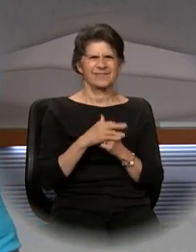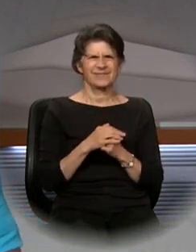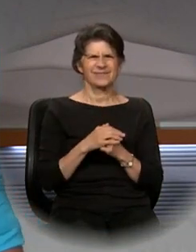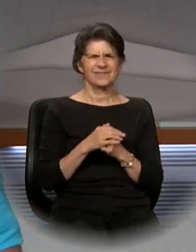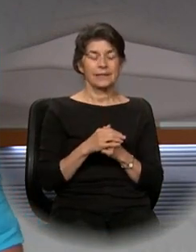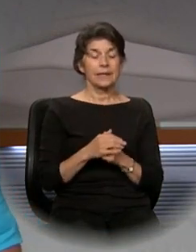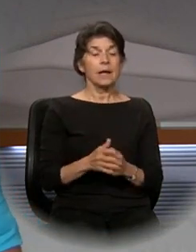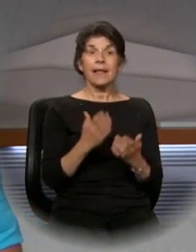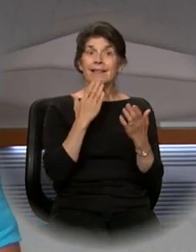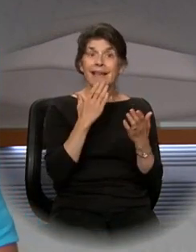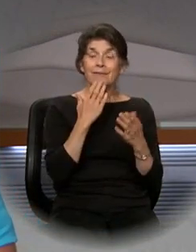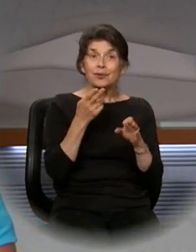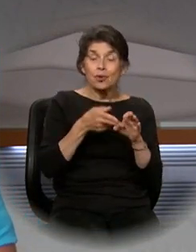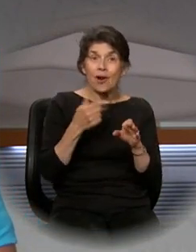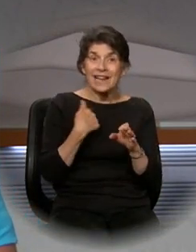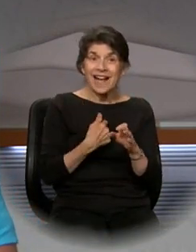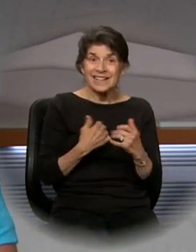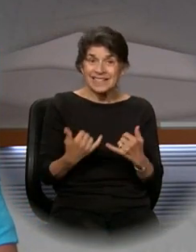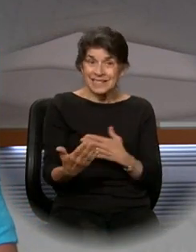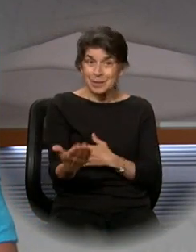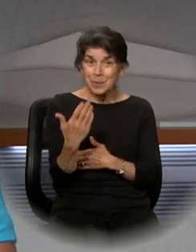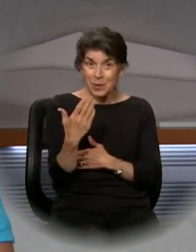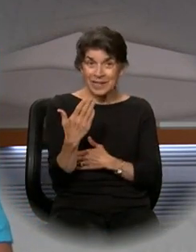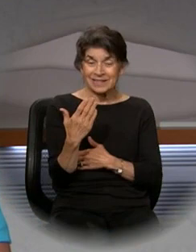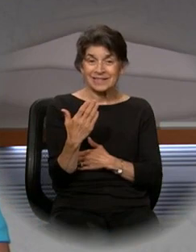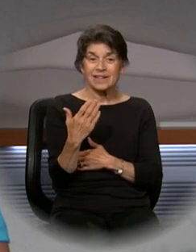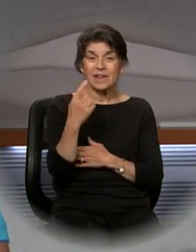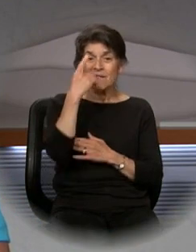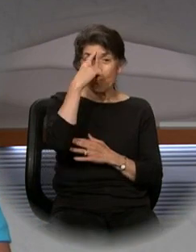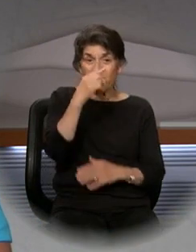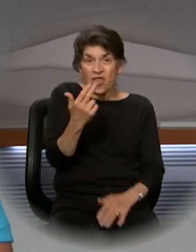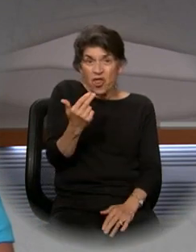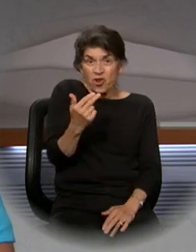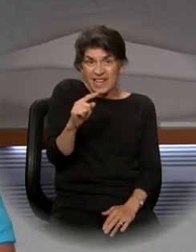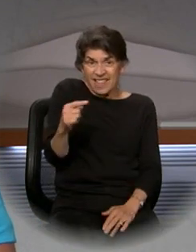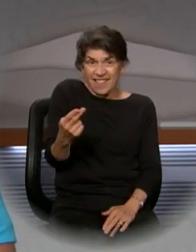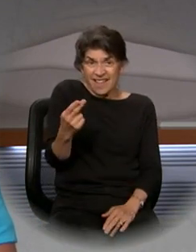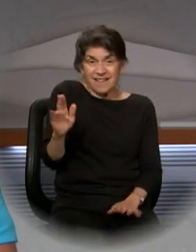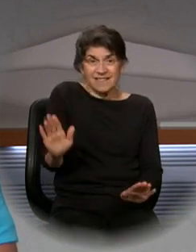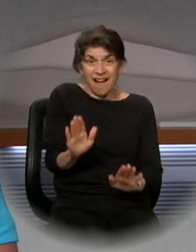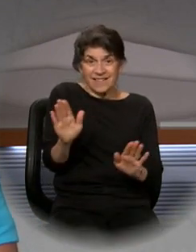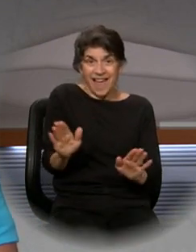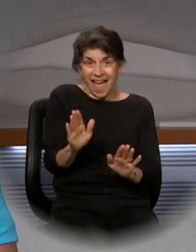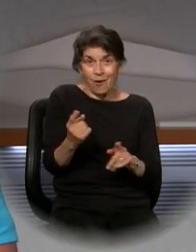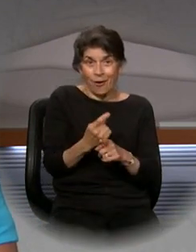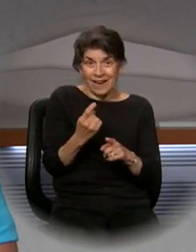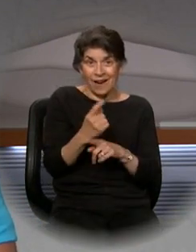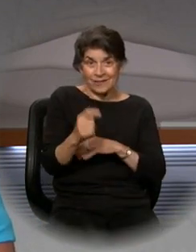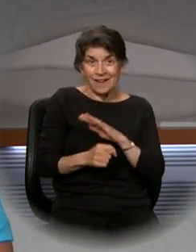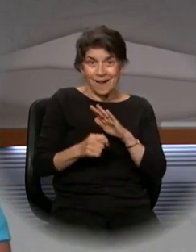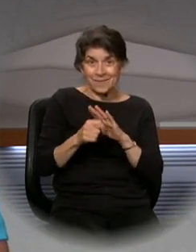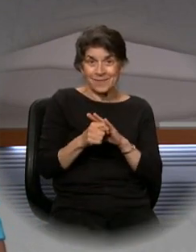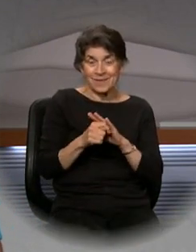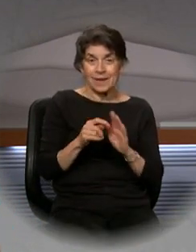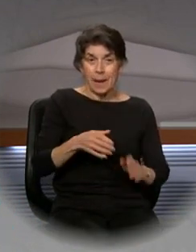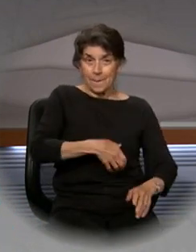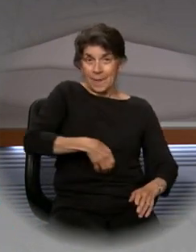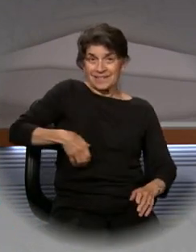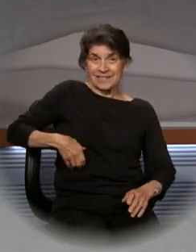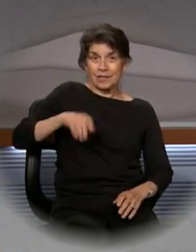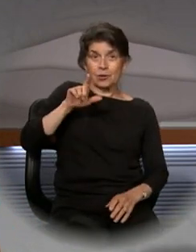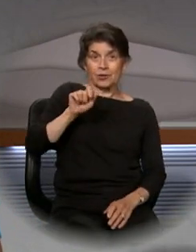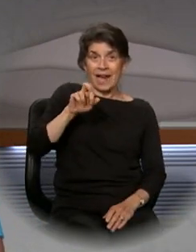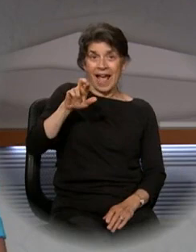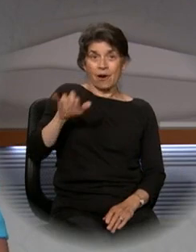this morning's sacred Eucharistic celebration for the 13th Sunday in Ordinary Time. Monsignor Larry